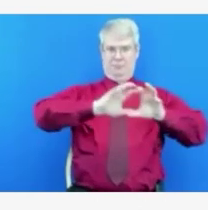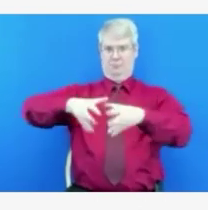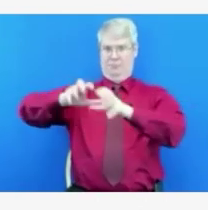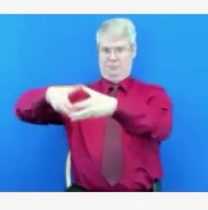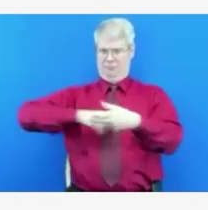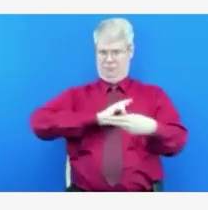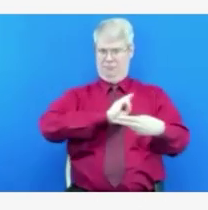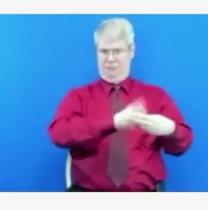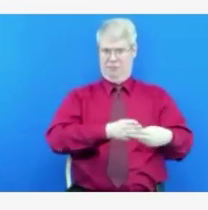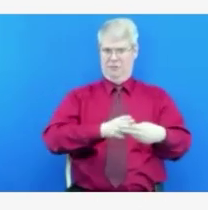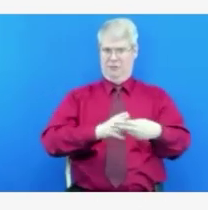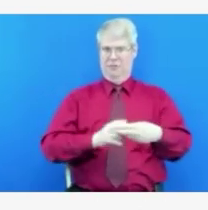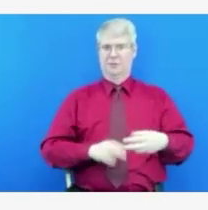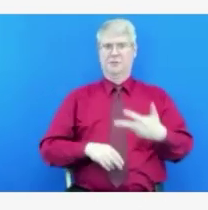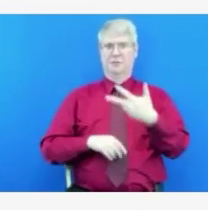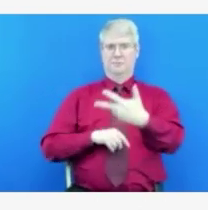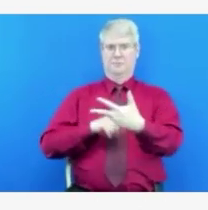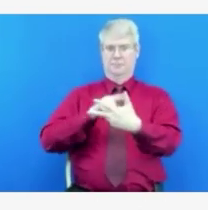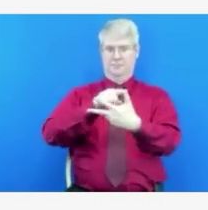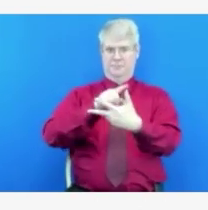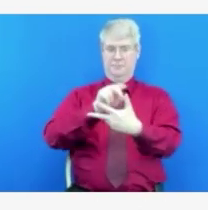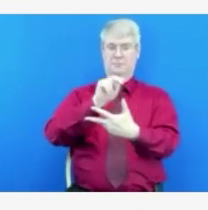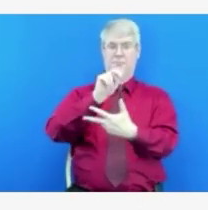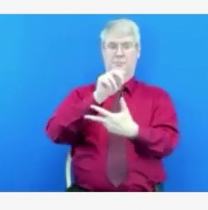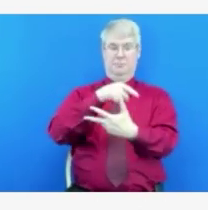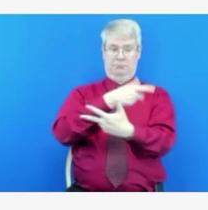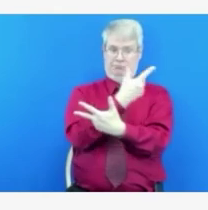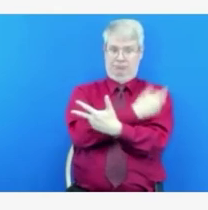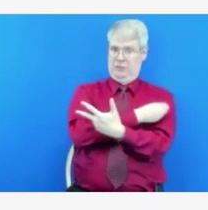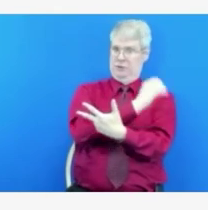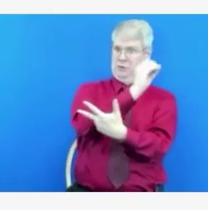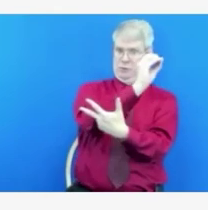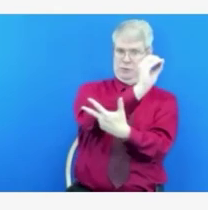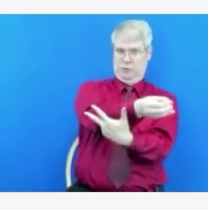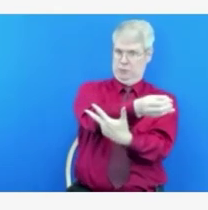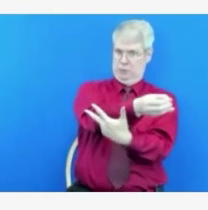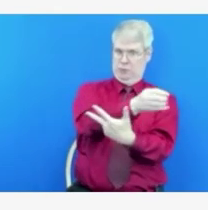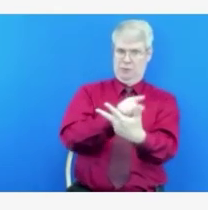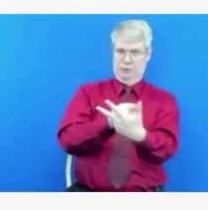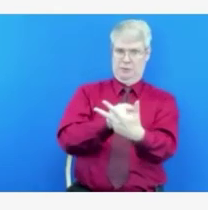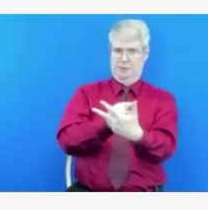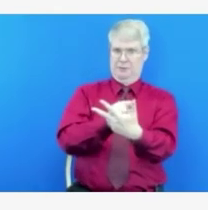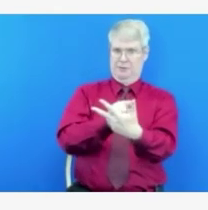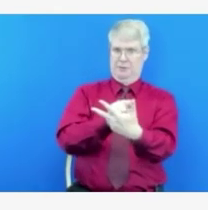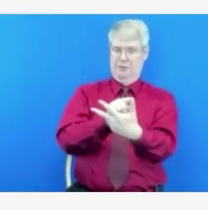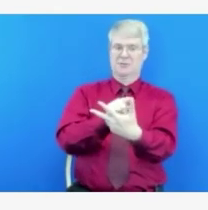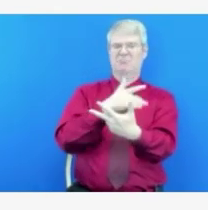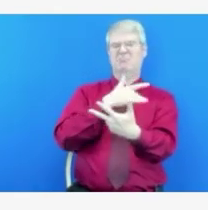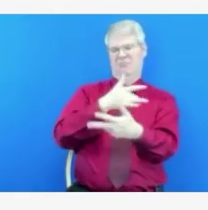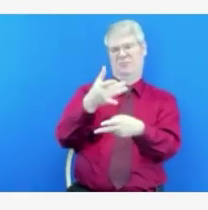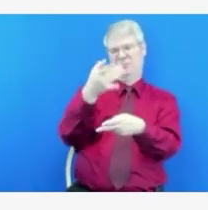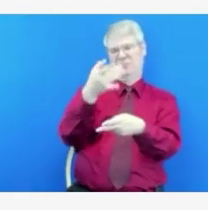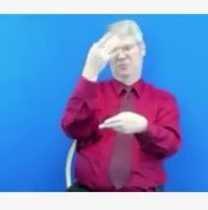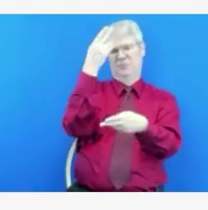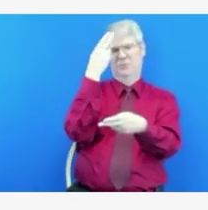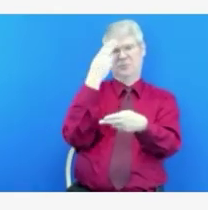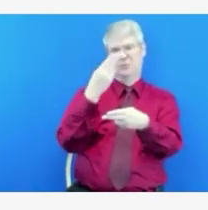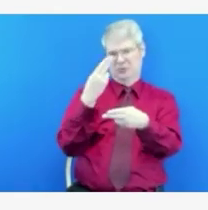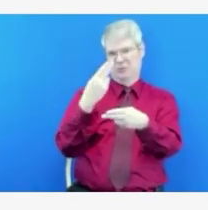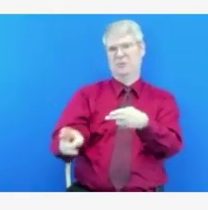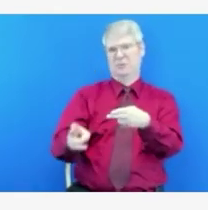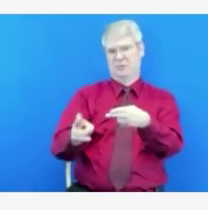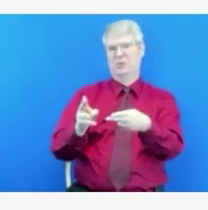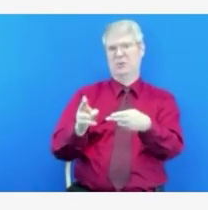or not, they tend to have the shortest stay these days because we're doing emergency and urgent care. We're attending to their needs